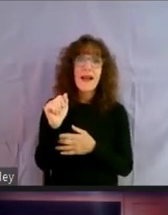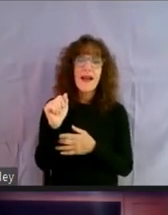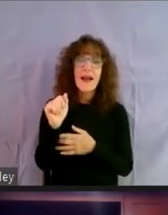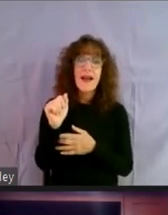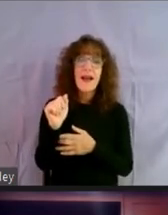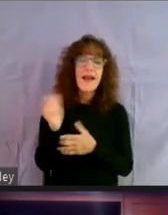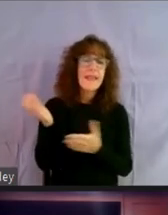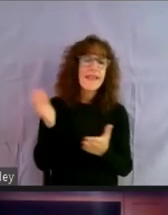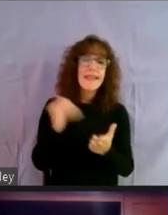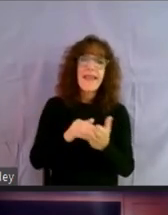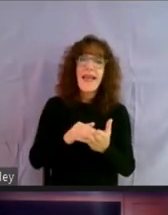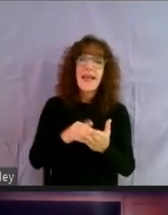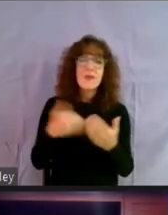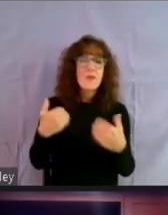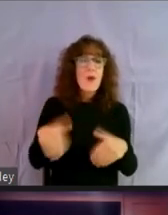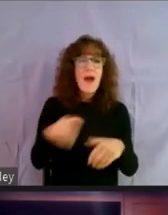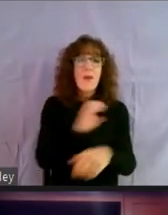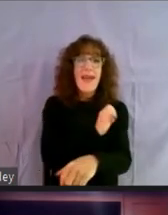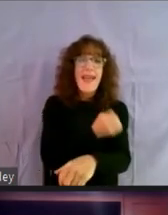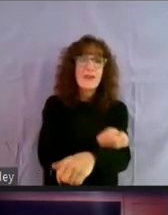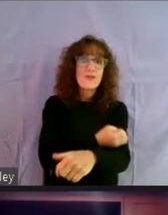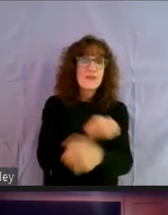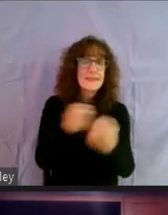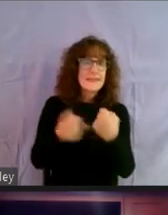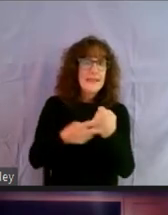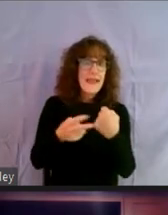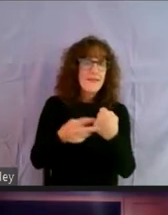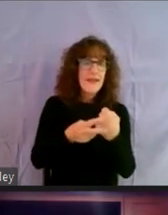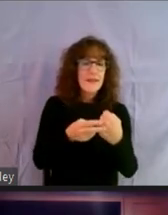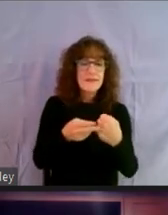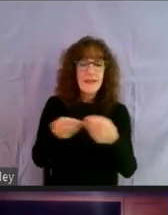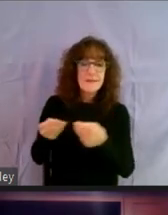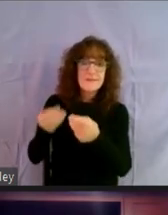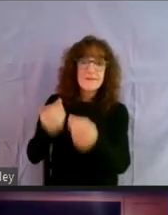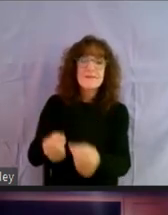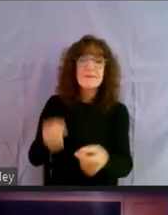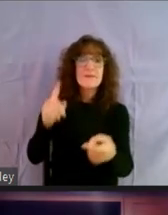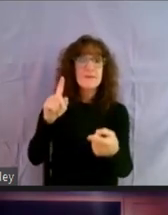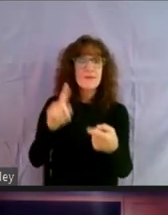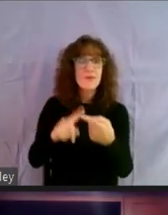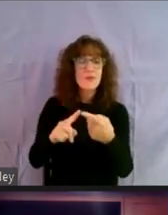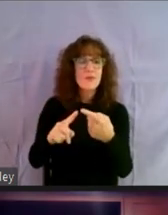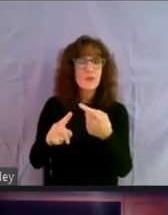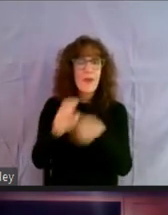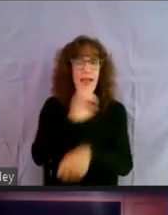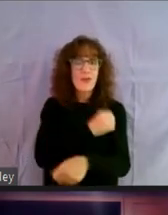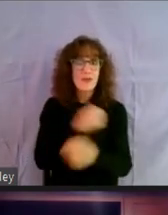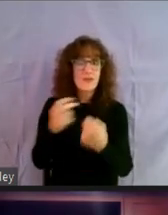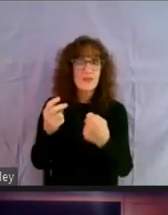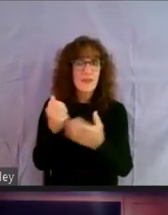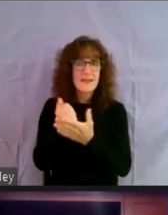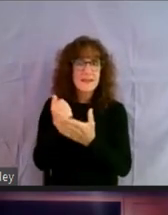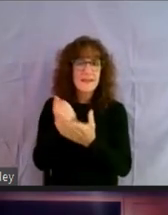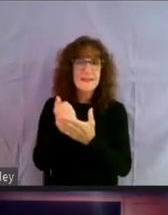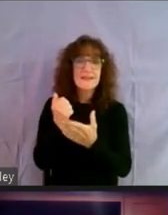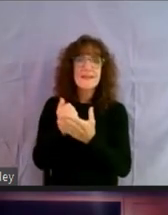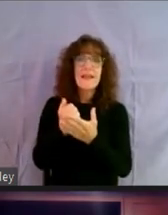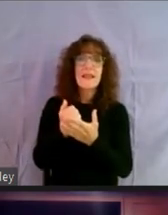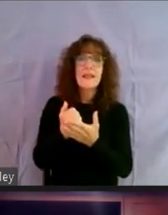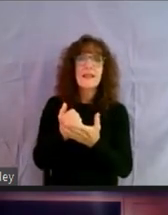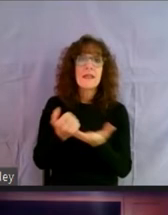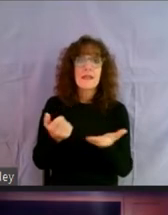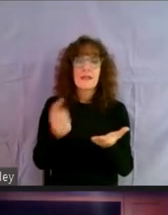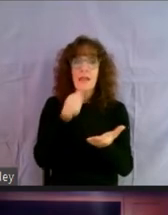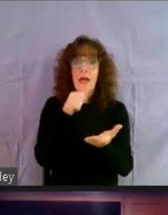idea of taking some of those energy savings and putting them in their energy assistance. You're right. County goblins are not, we're not, we're not having to pay as much utility bills